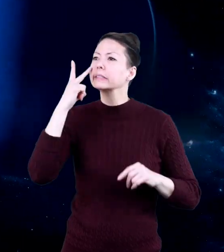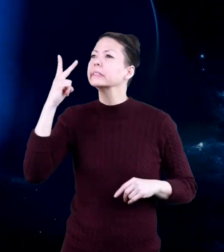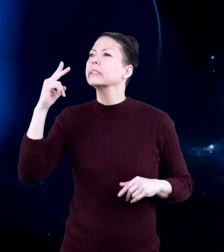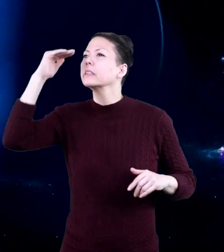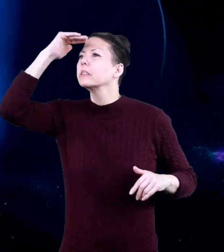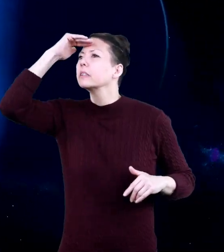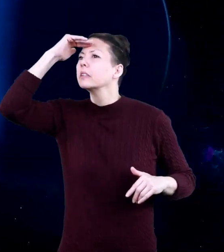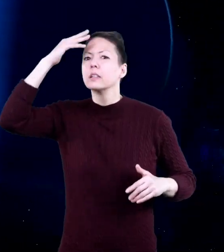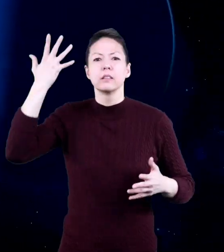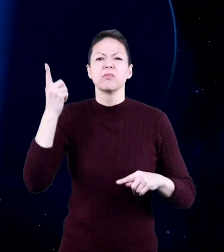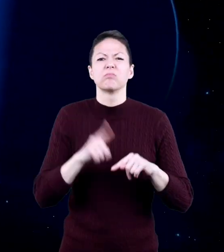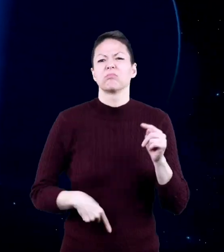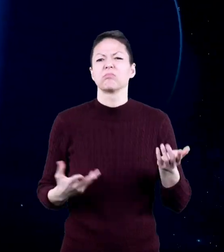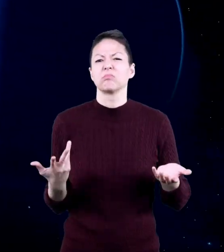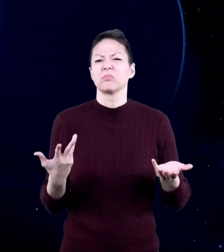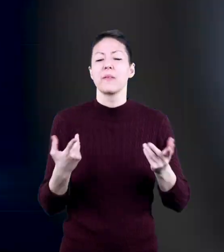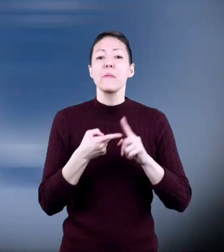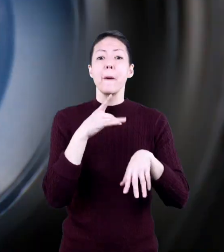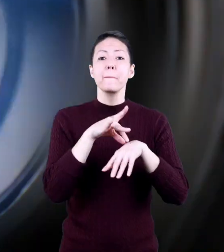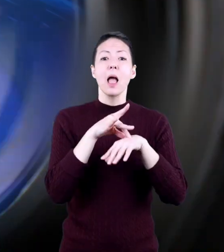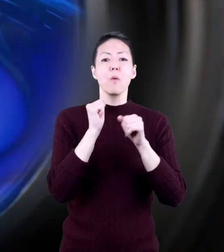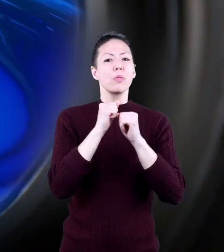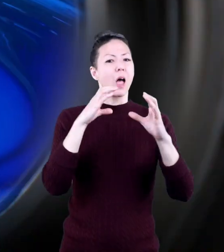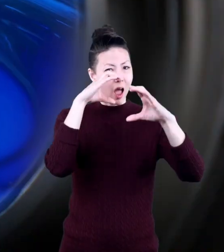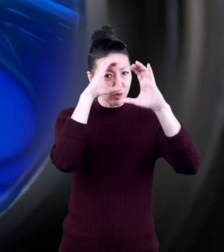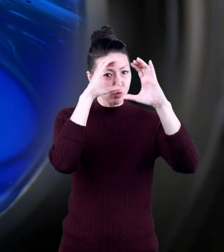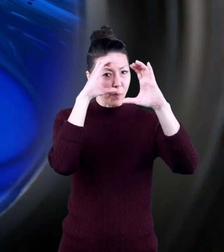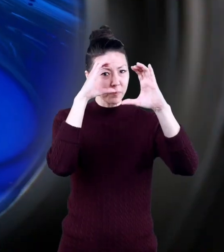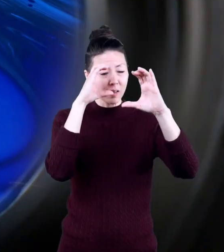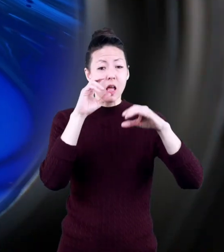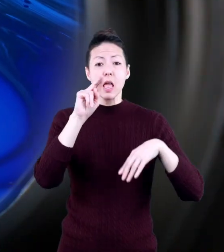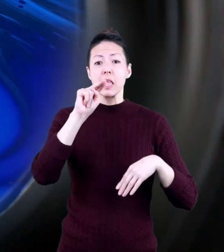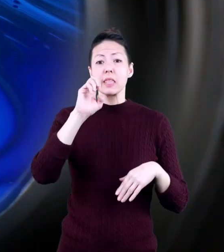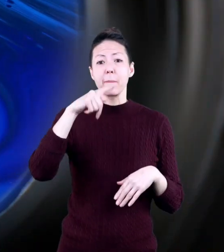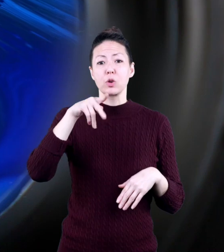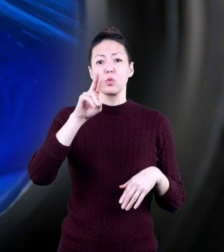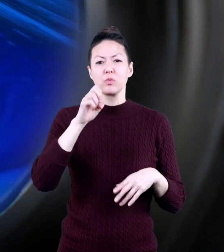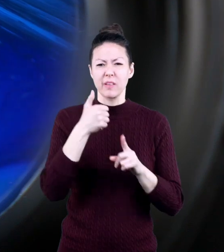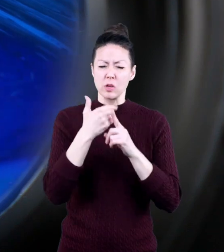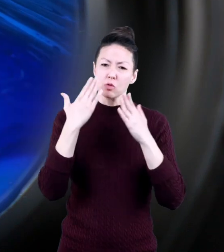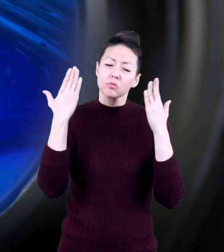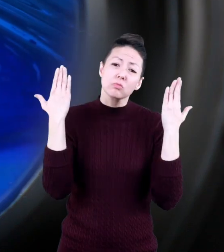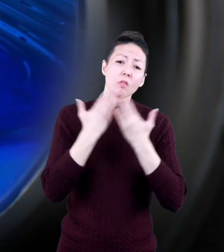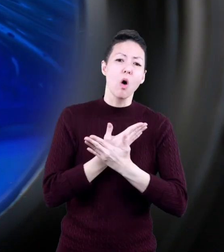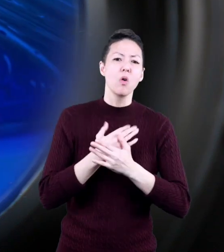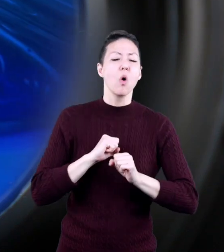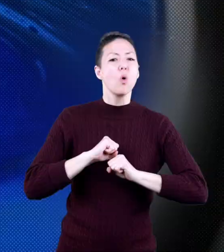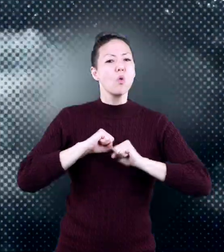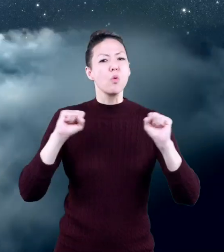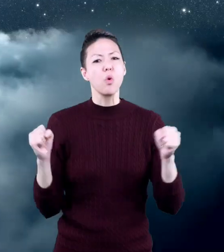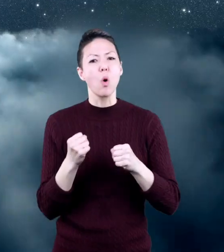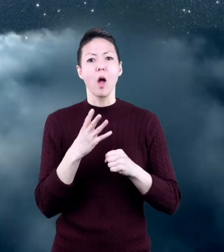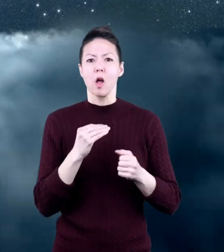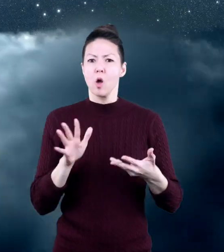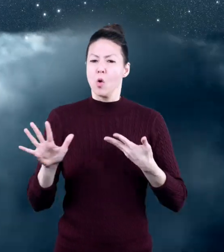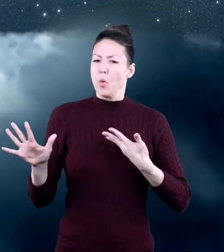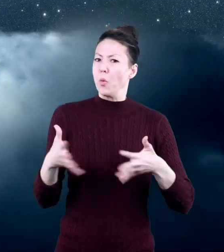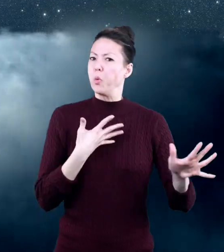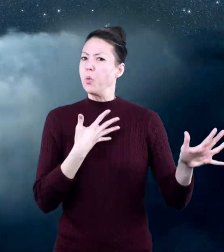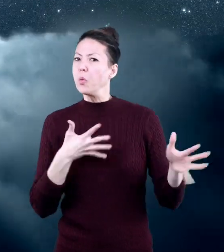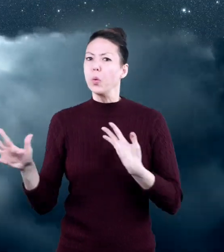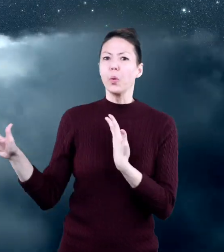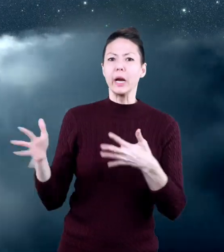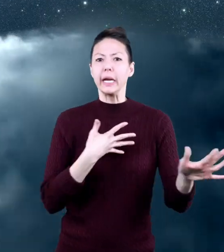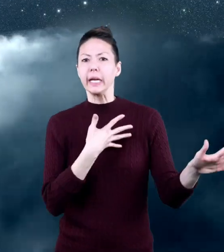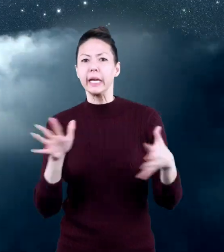that we can't see from Earth without a telescope. Neptune is dark, cold, and very